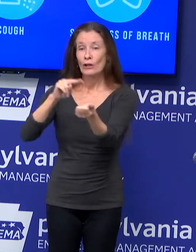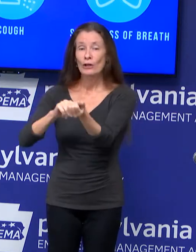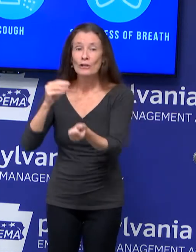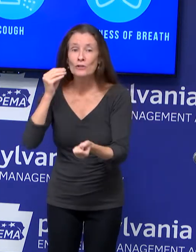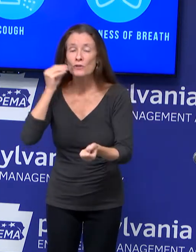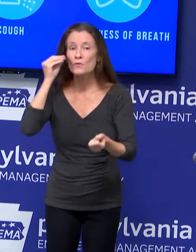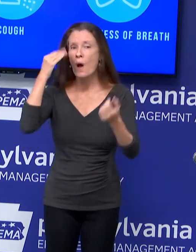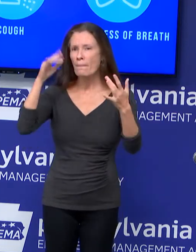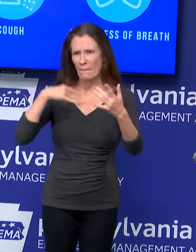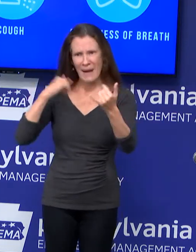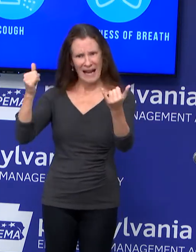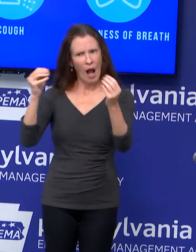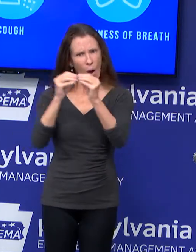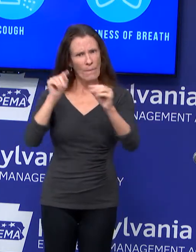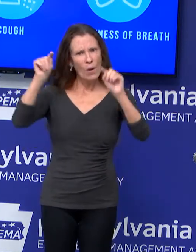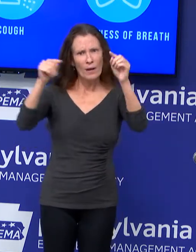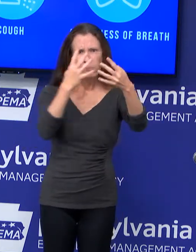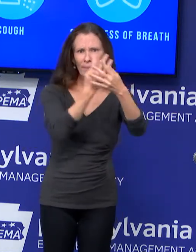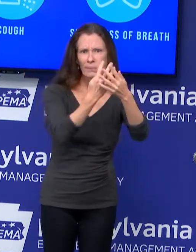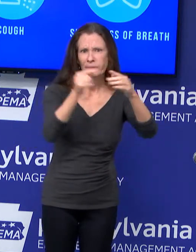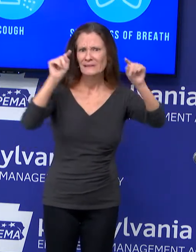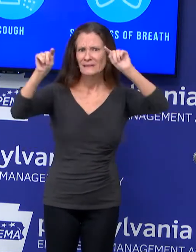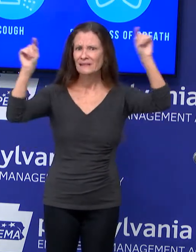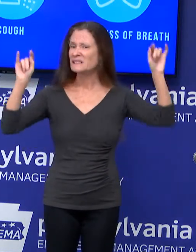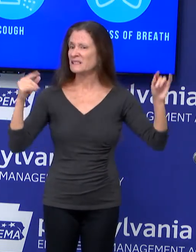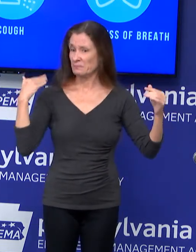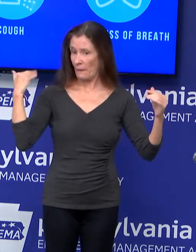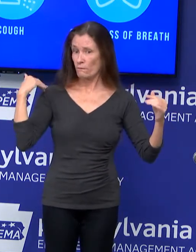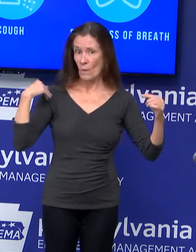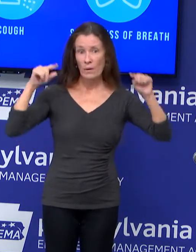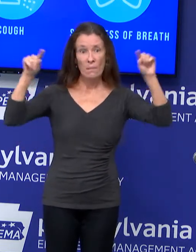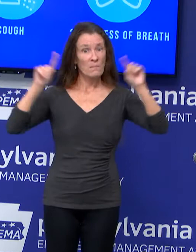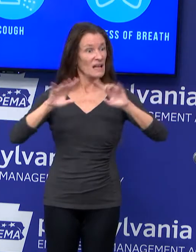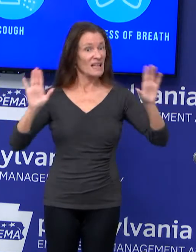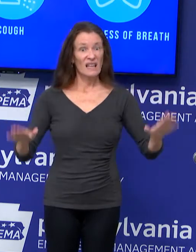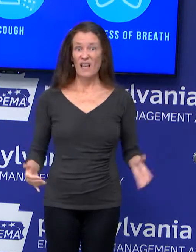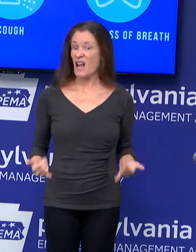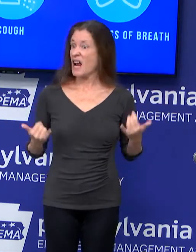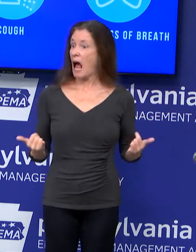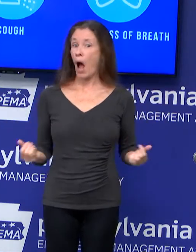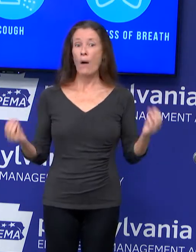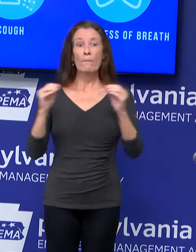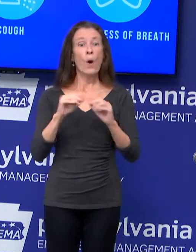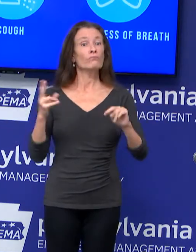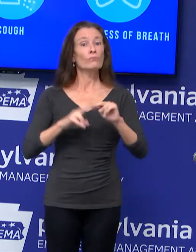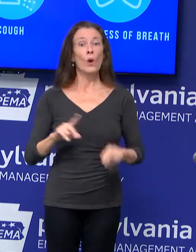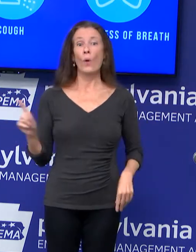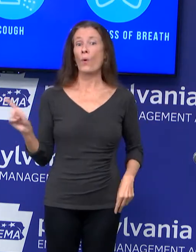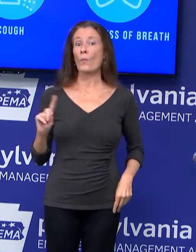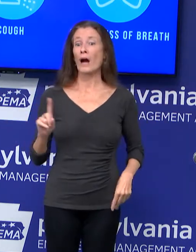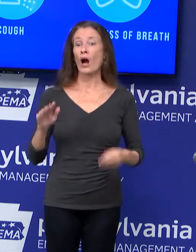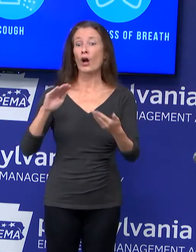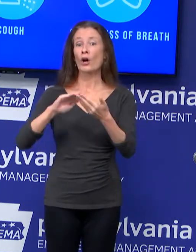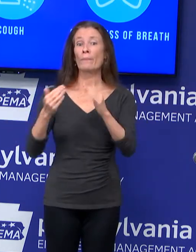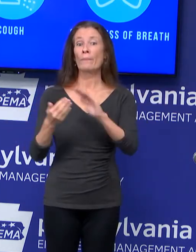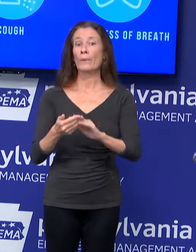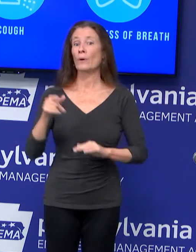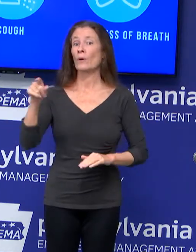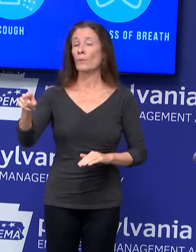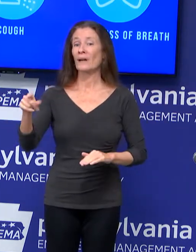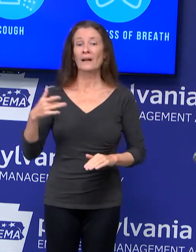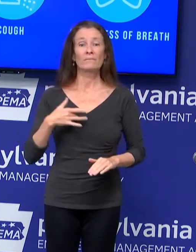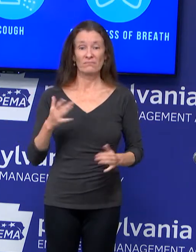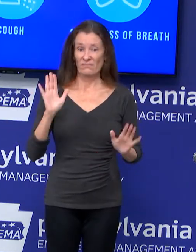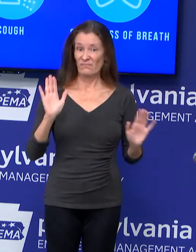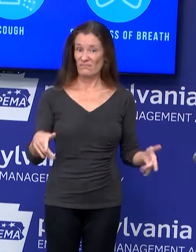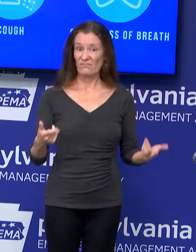But what we're mostly seeing is that there is just community spread, that we can't pinpoint it to one activity or to one location.